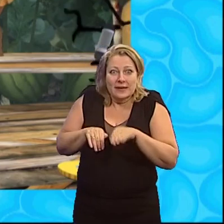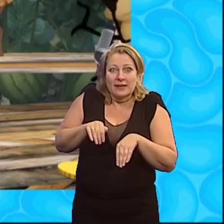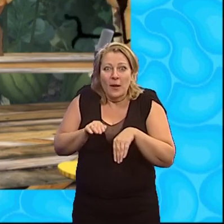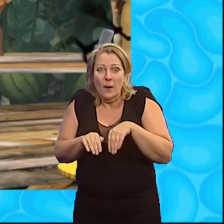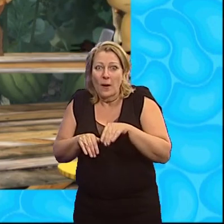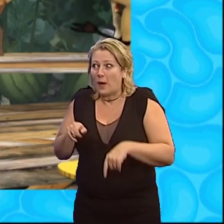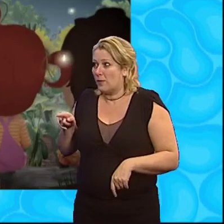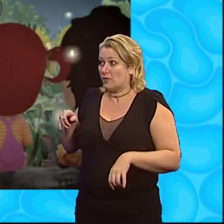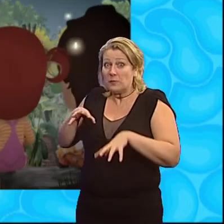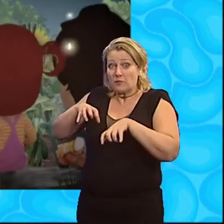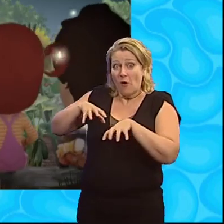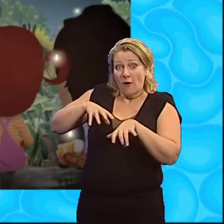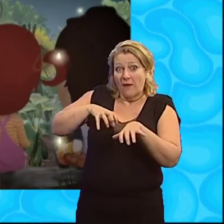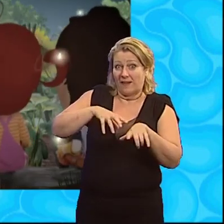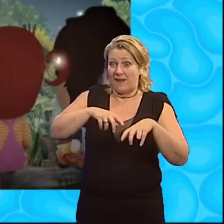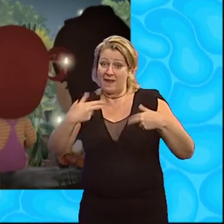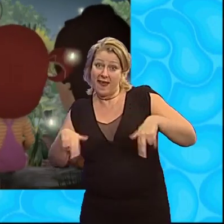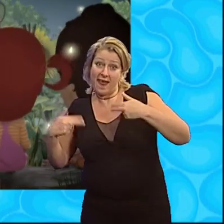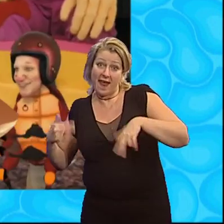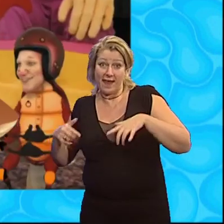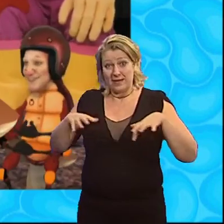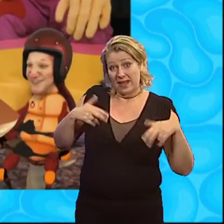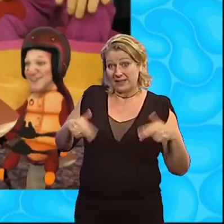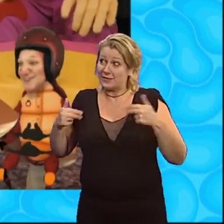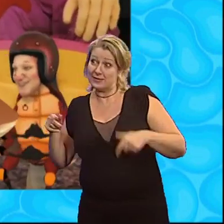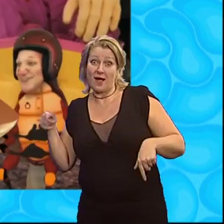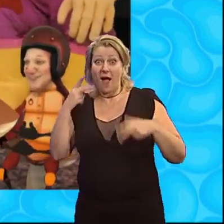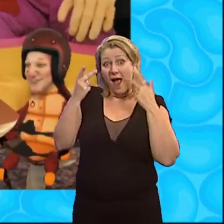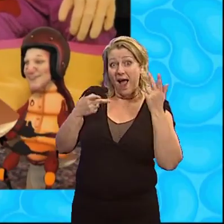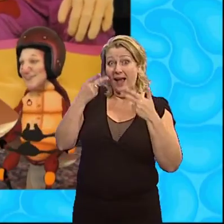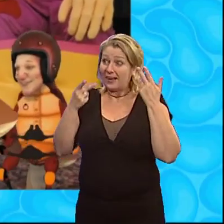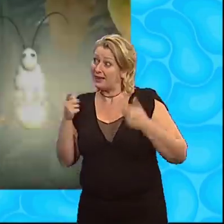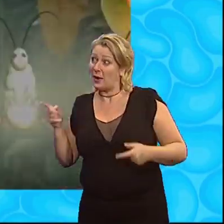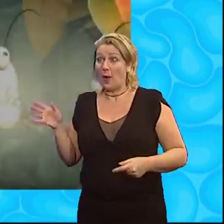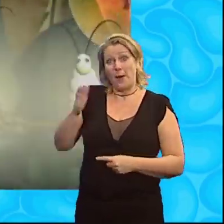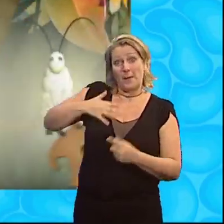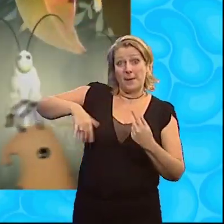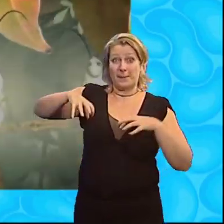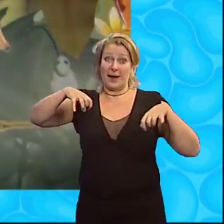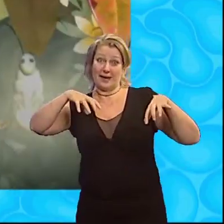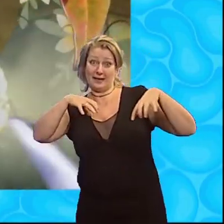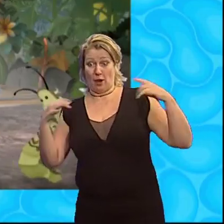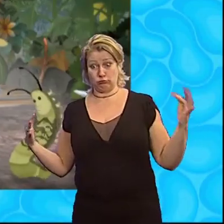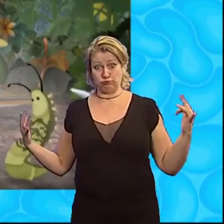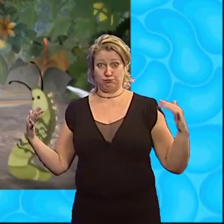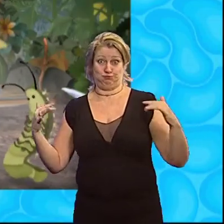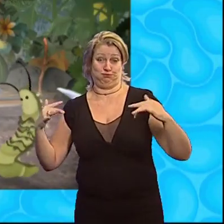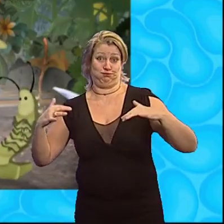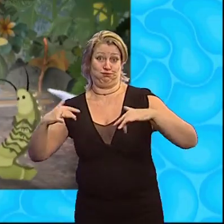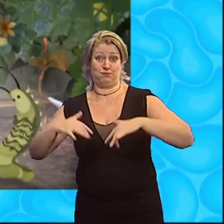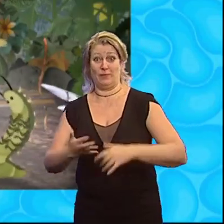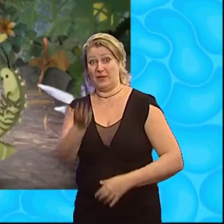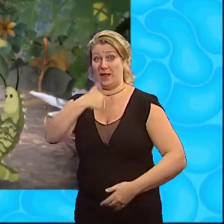Creepy Crawly dancing Dancing Dancing to this song I love the little bugs in town Get